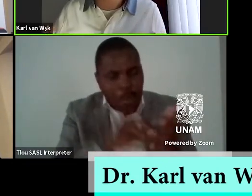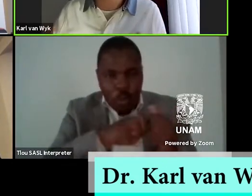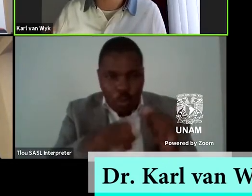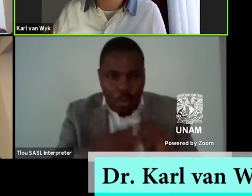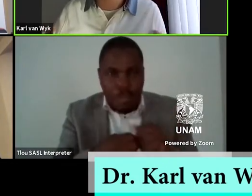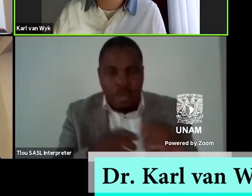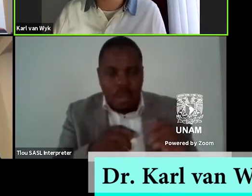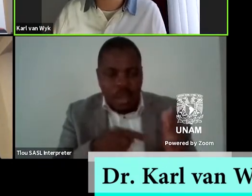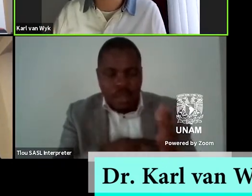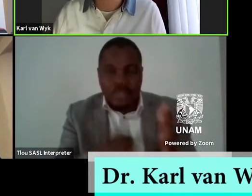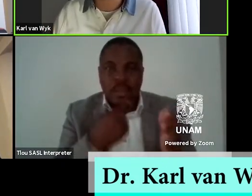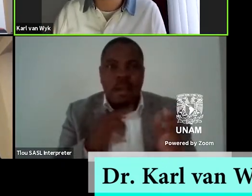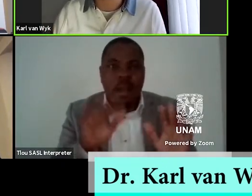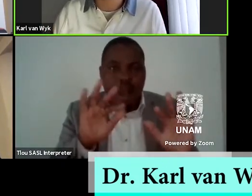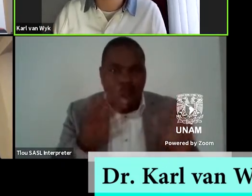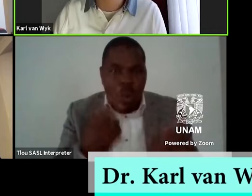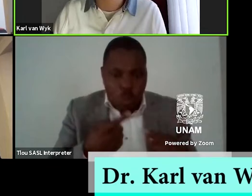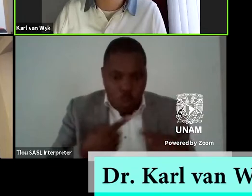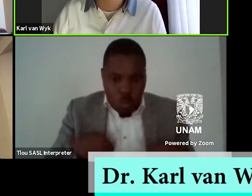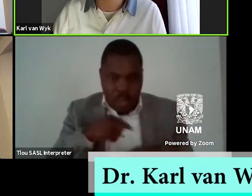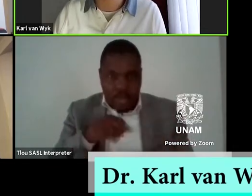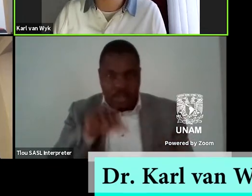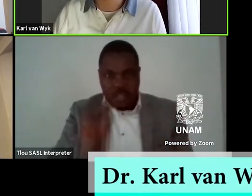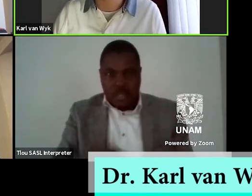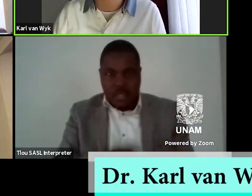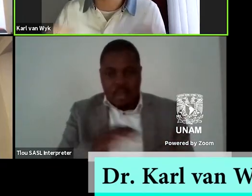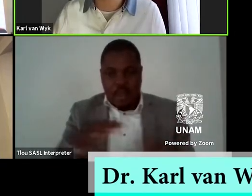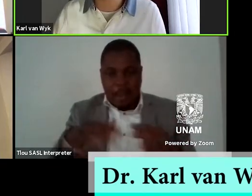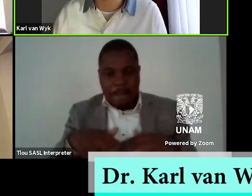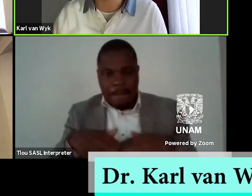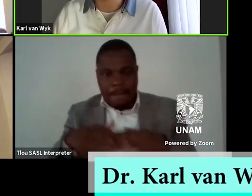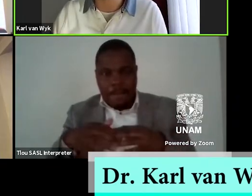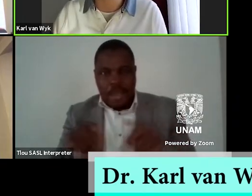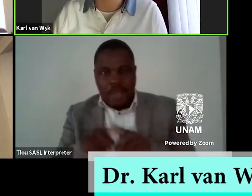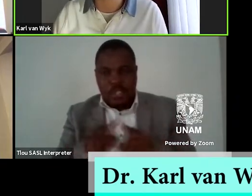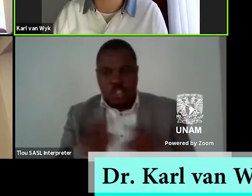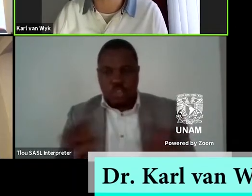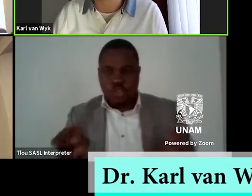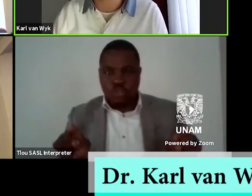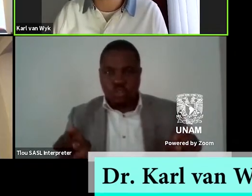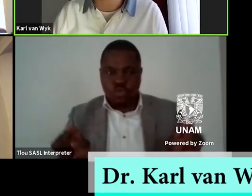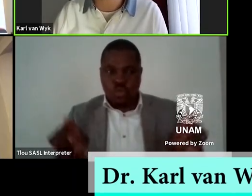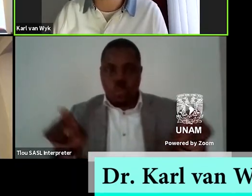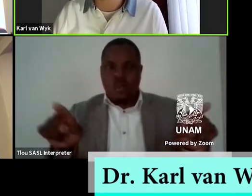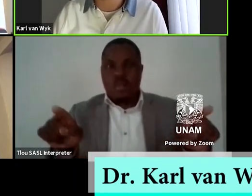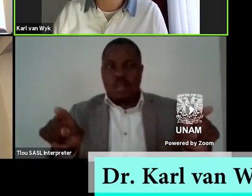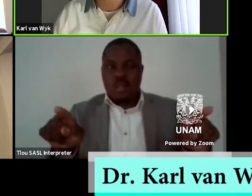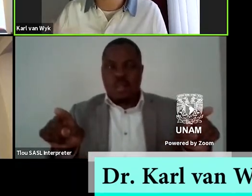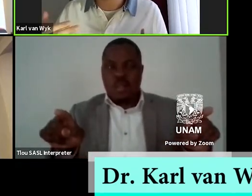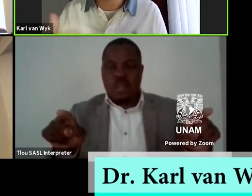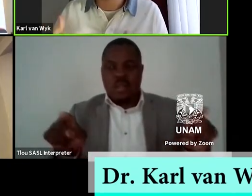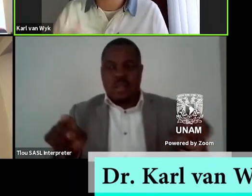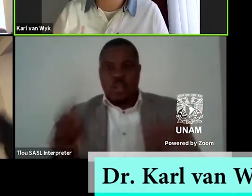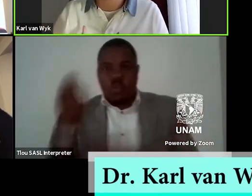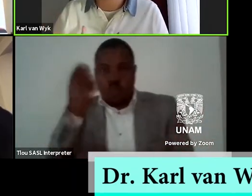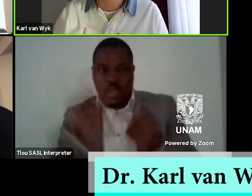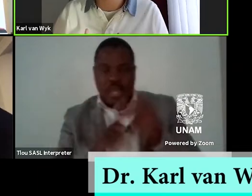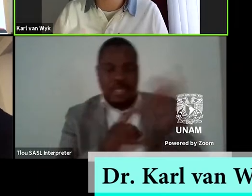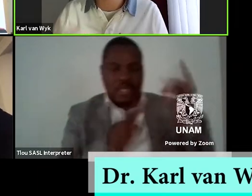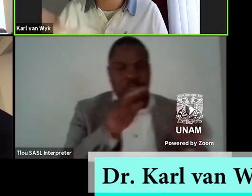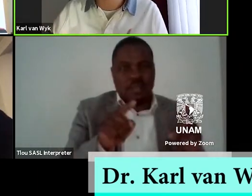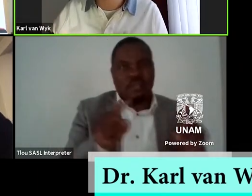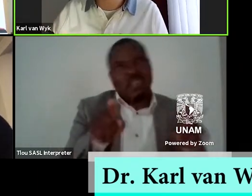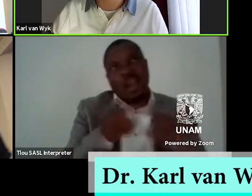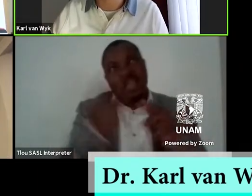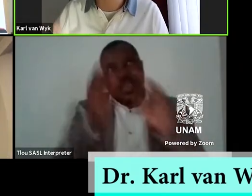in South Africa set them up as dualities to each other as as we sort of do globally I suppose um but adding to